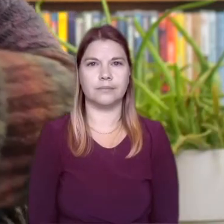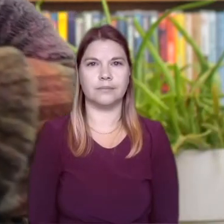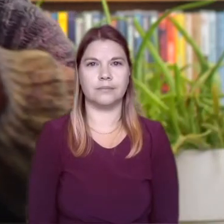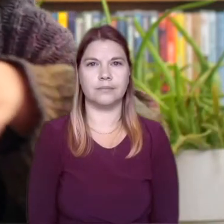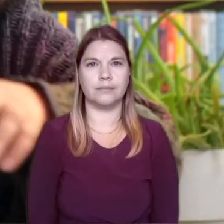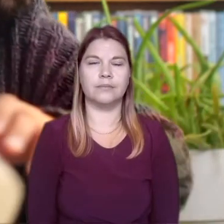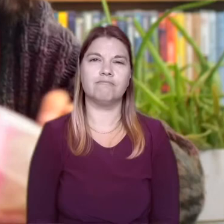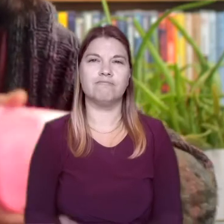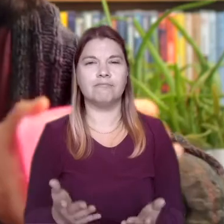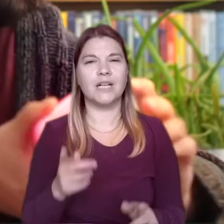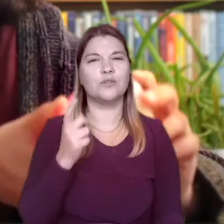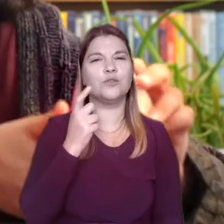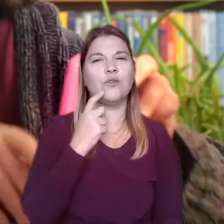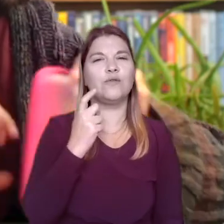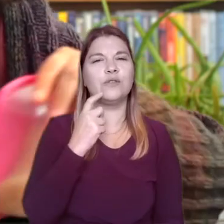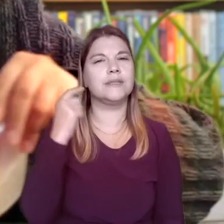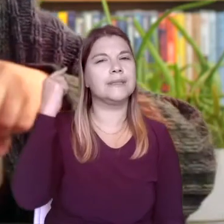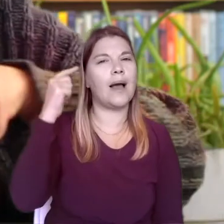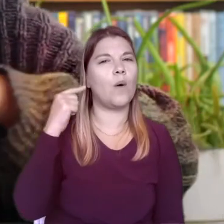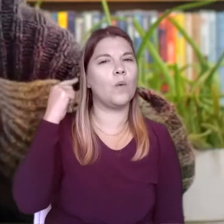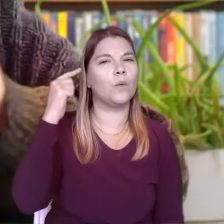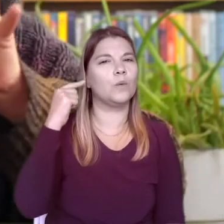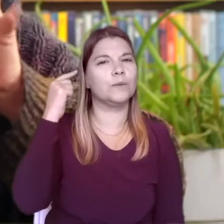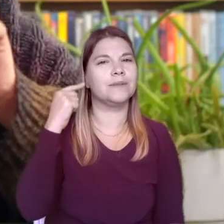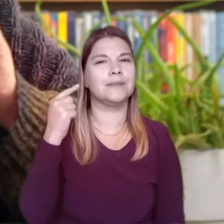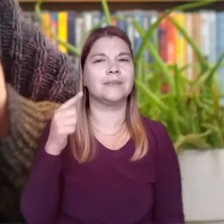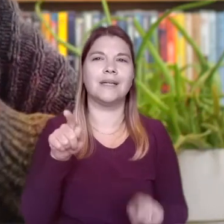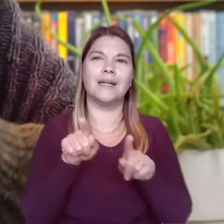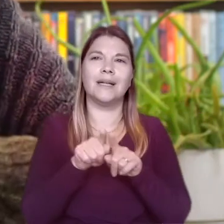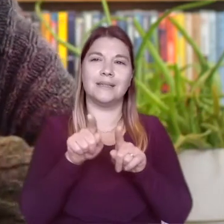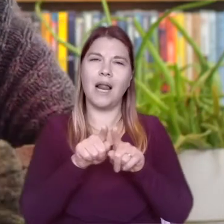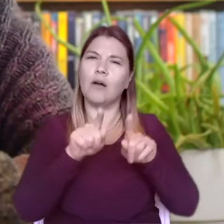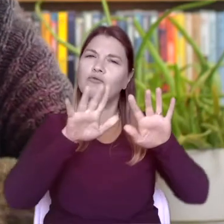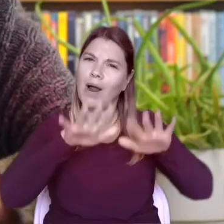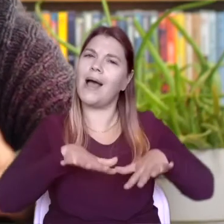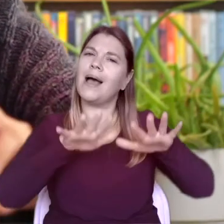softer, whooshing sound. A little bit like rainfall.